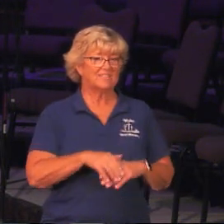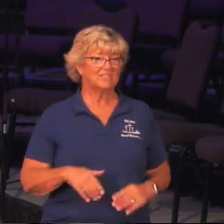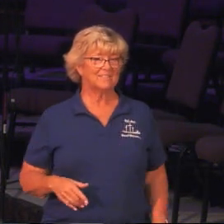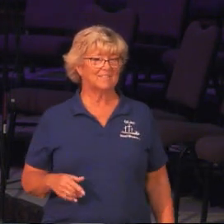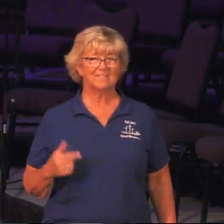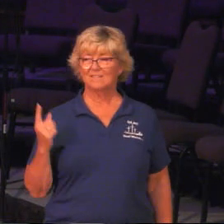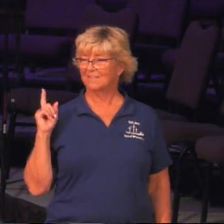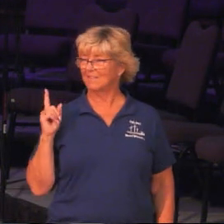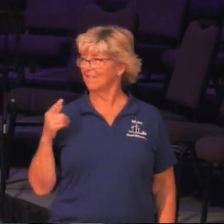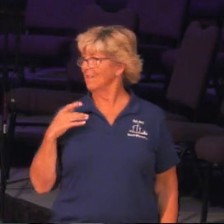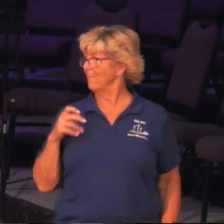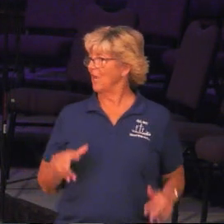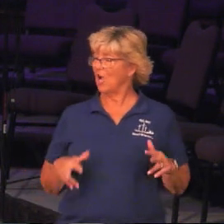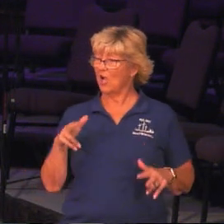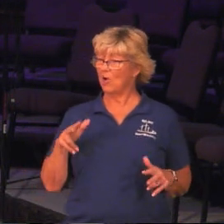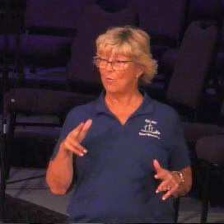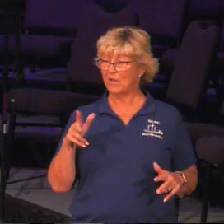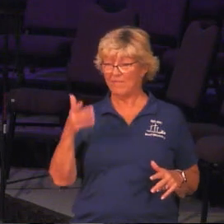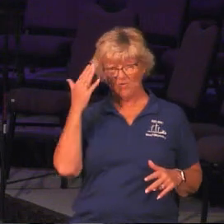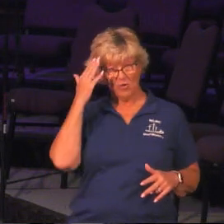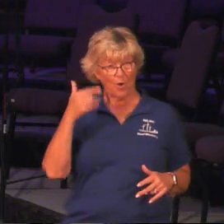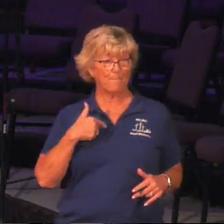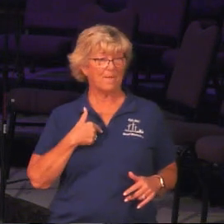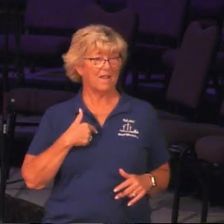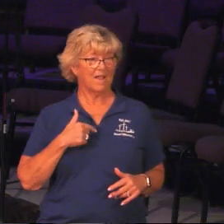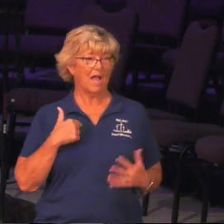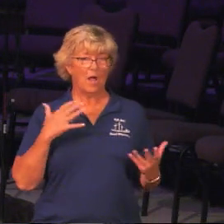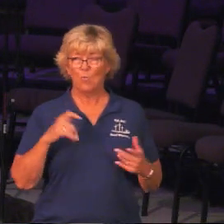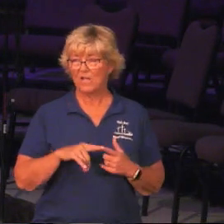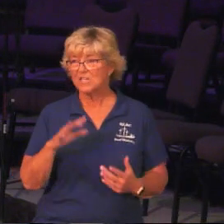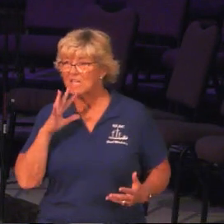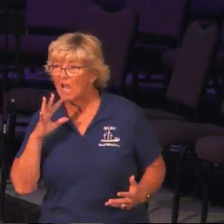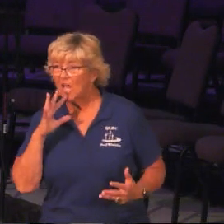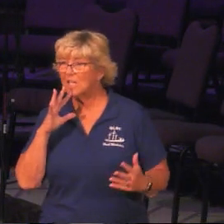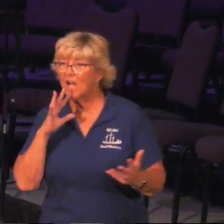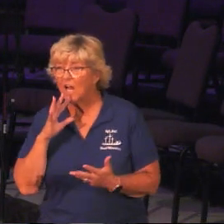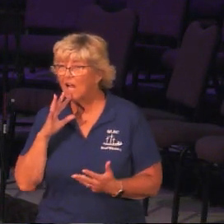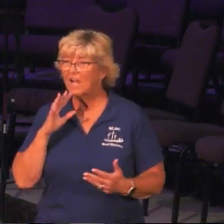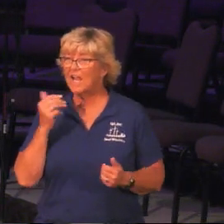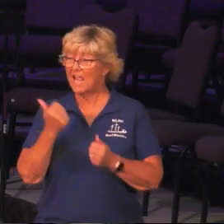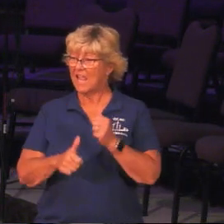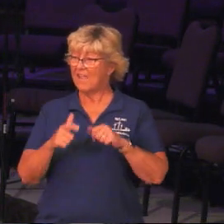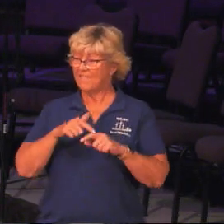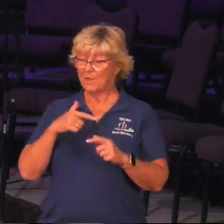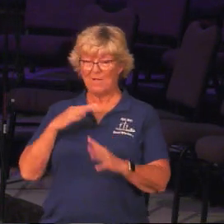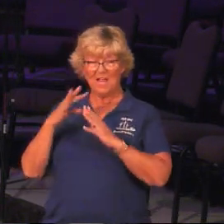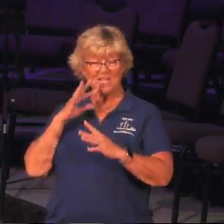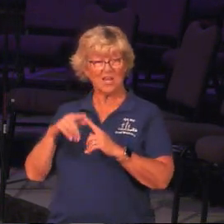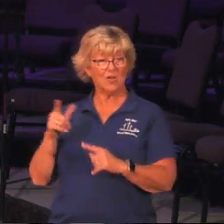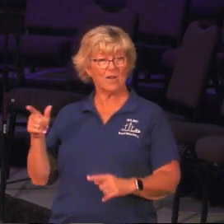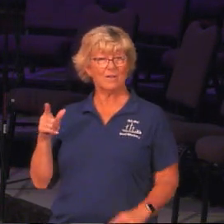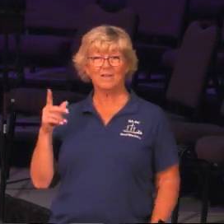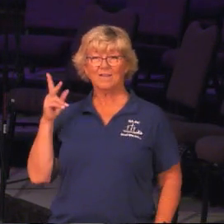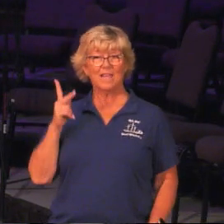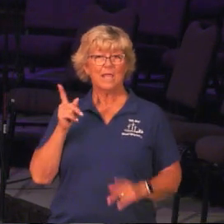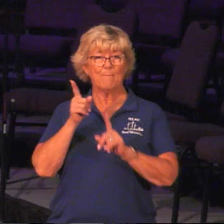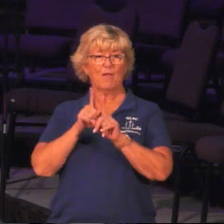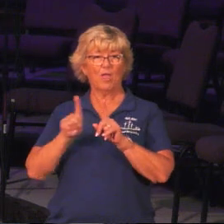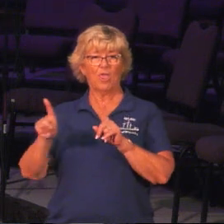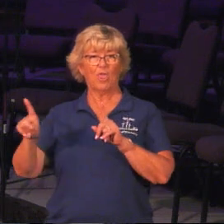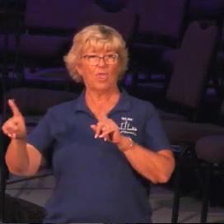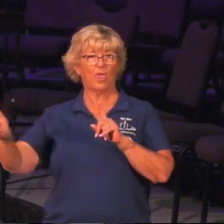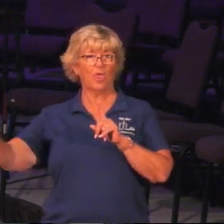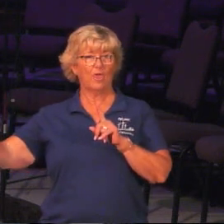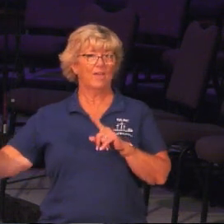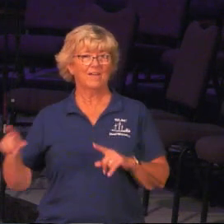So it's a little awkward because if anyone knows me, I'm going to try to engage you, right? And every time I tried to engage him, he just kept walking away from me, you know?